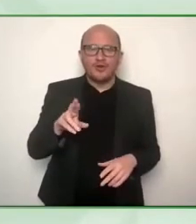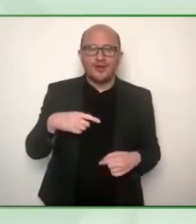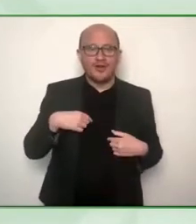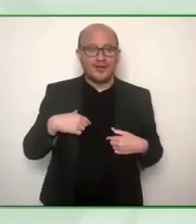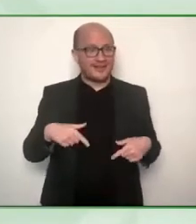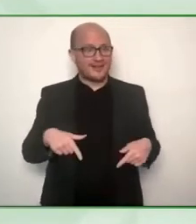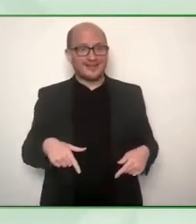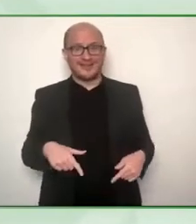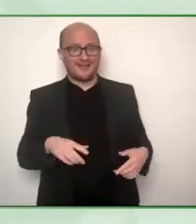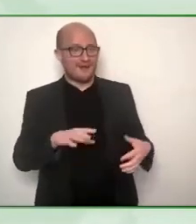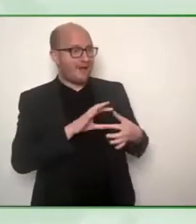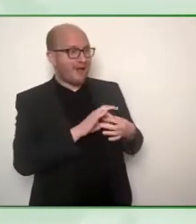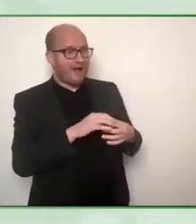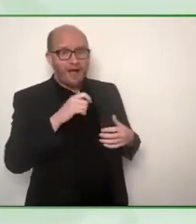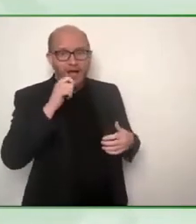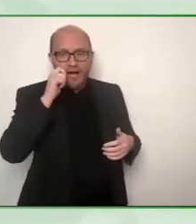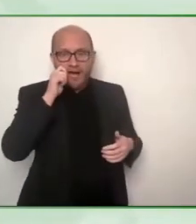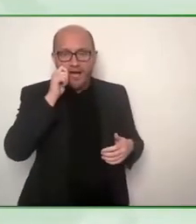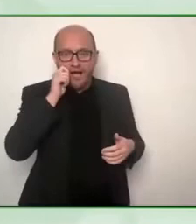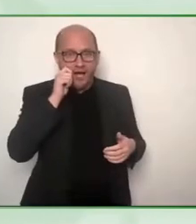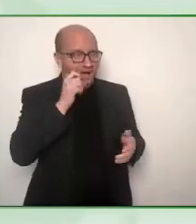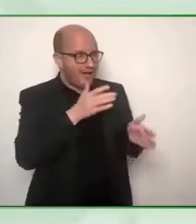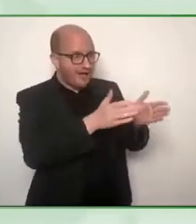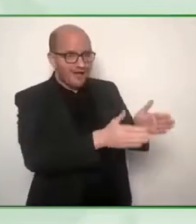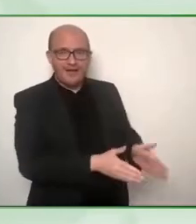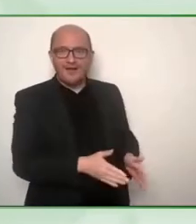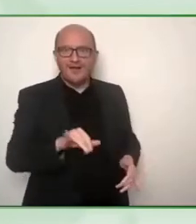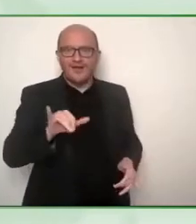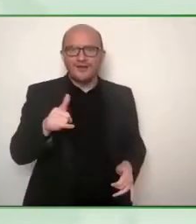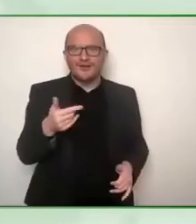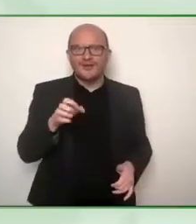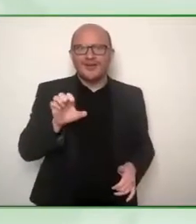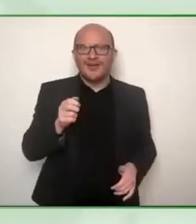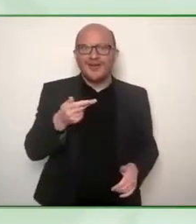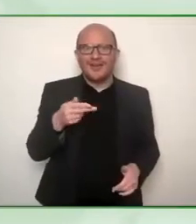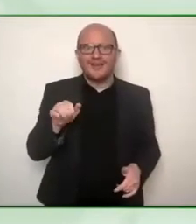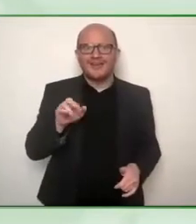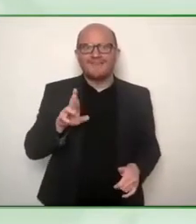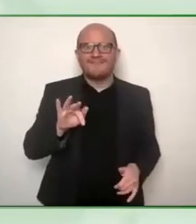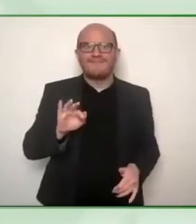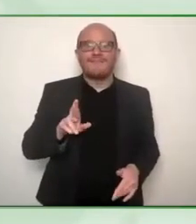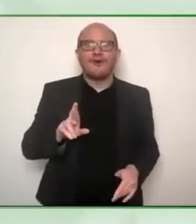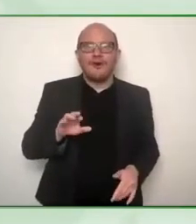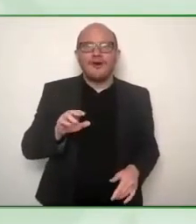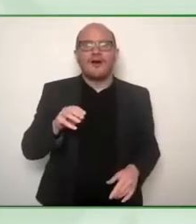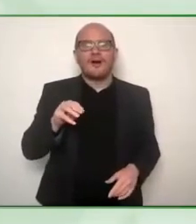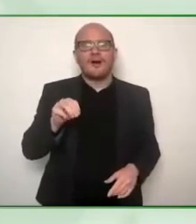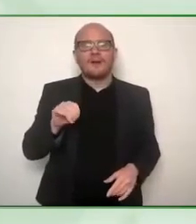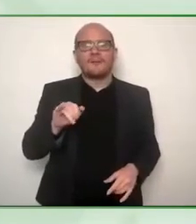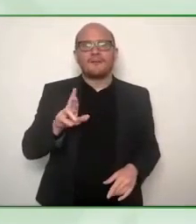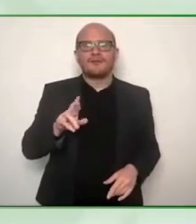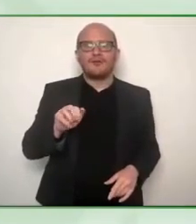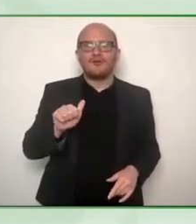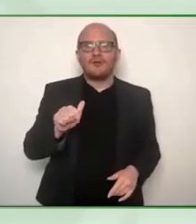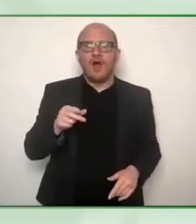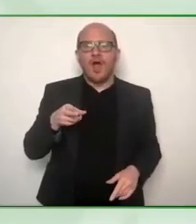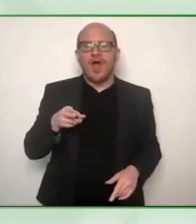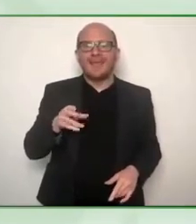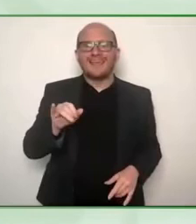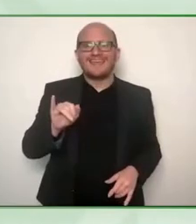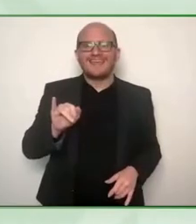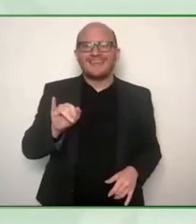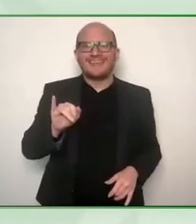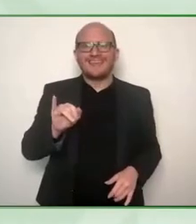Mizrahi of the RespectAbility, amongst other things, initiatives. So Jennifer, welcome,